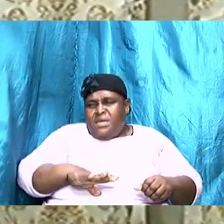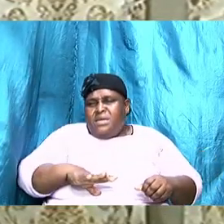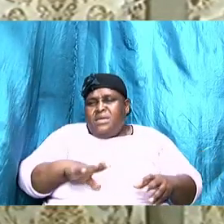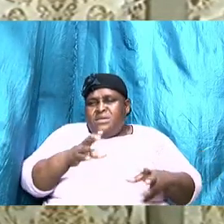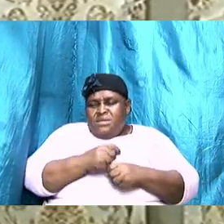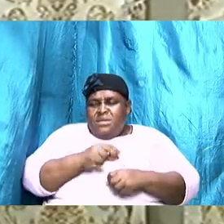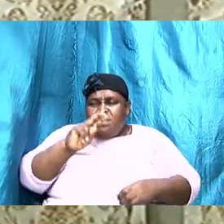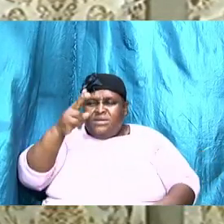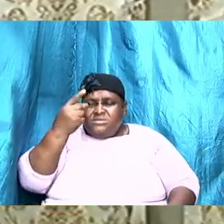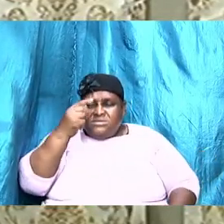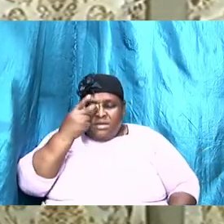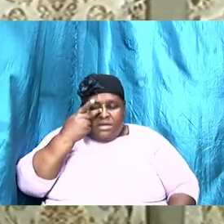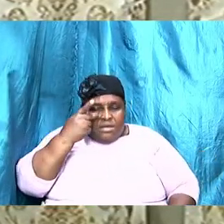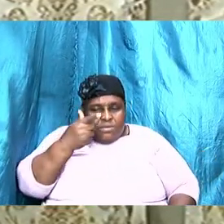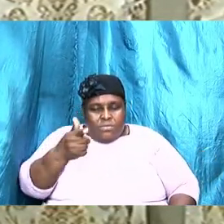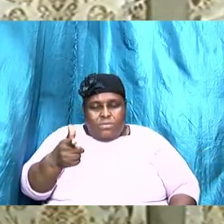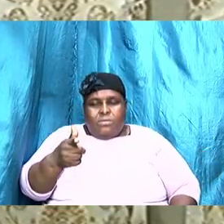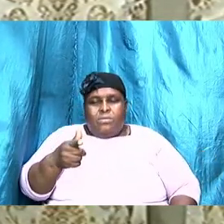second look